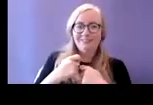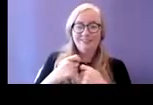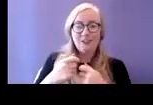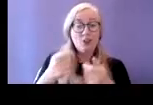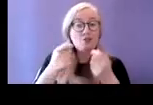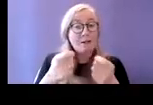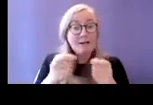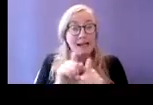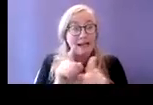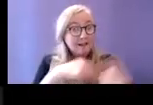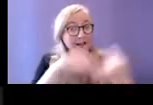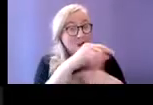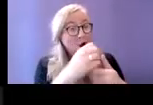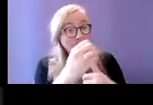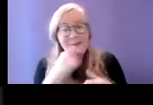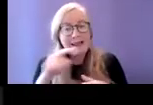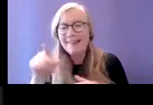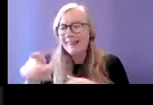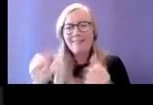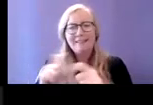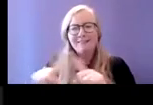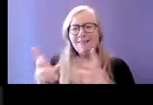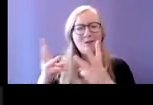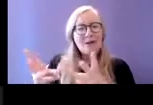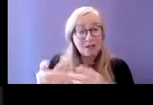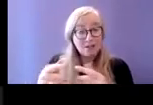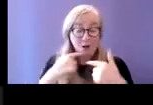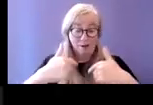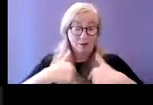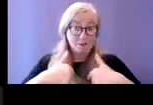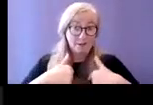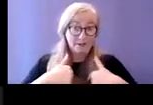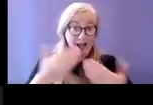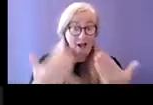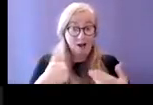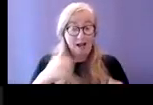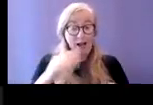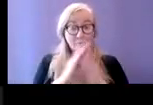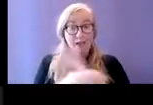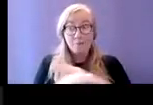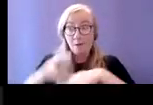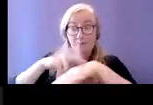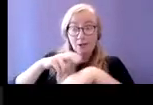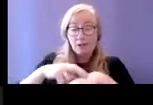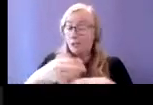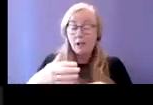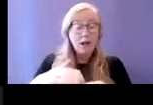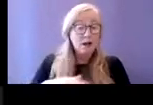my own recovery was long and painful I found it hard to grasp the recovery method